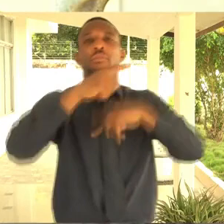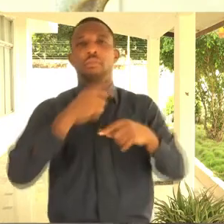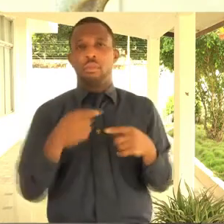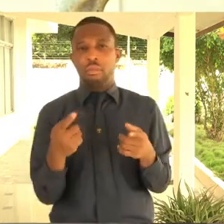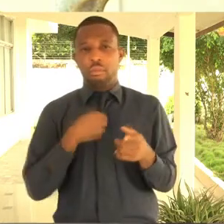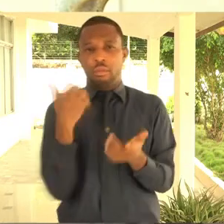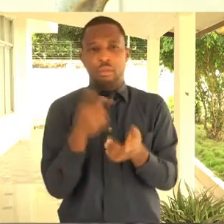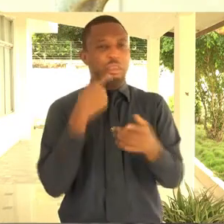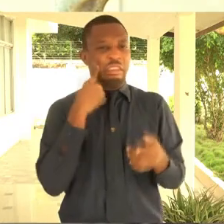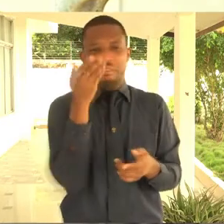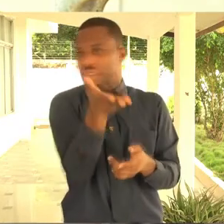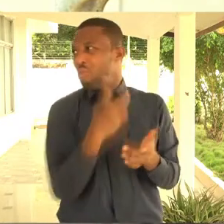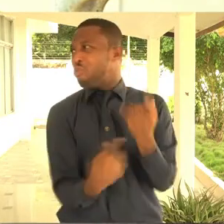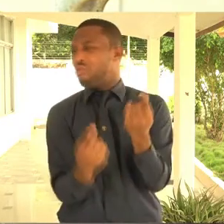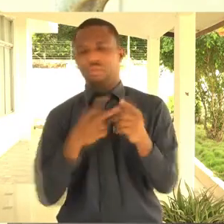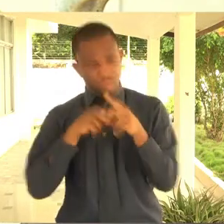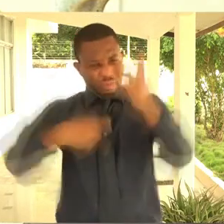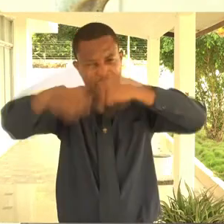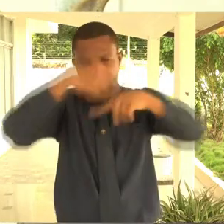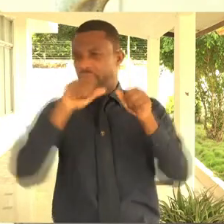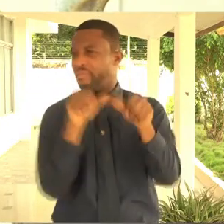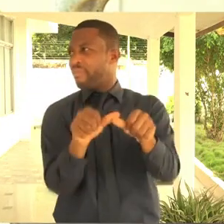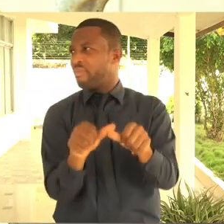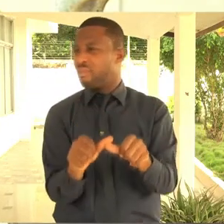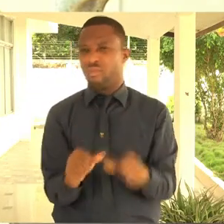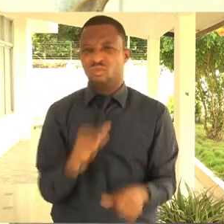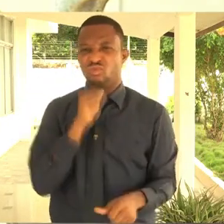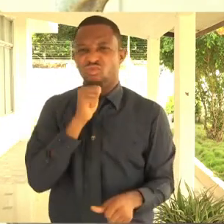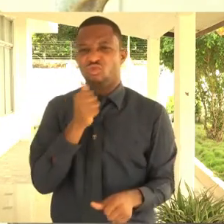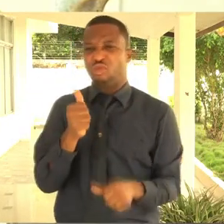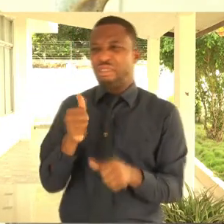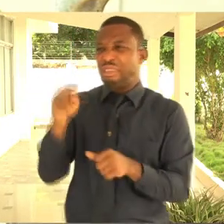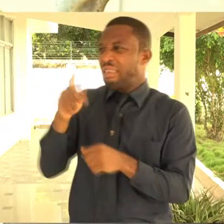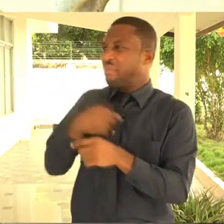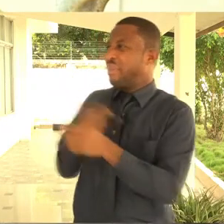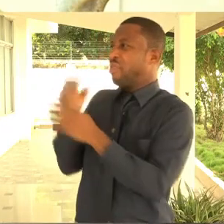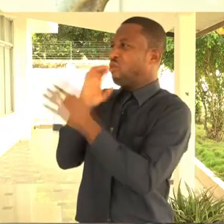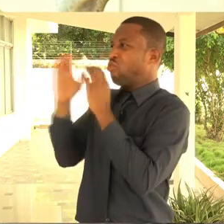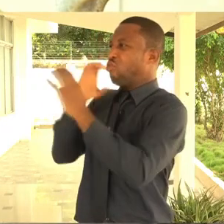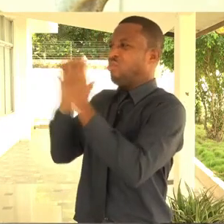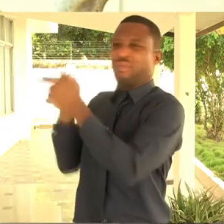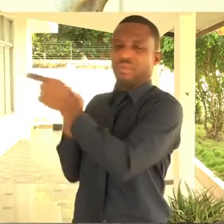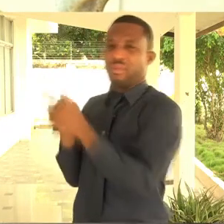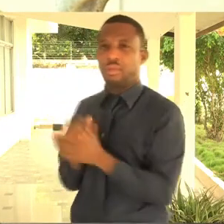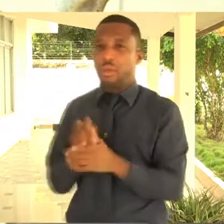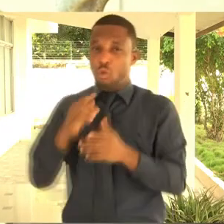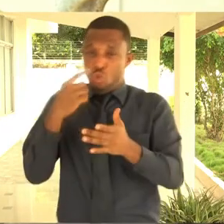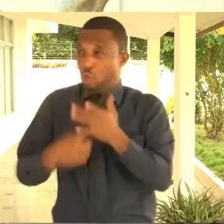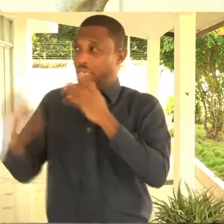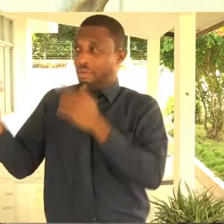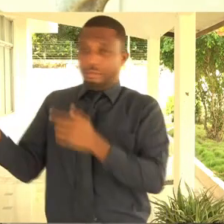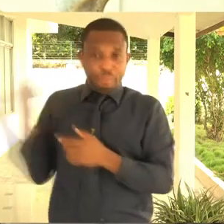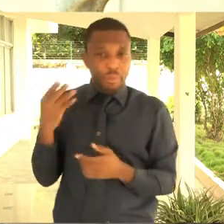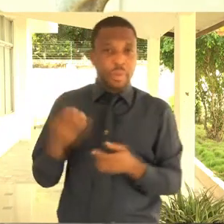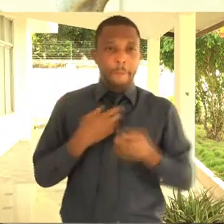So you want to find out, hey, did you really get what I was saying? You know, and that would be more appropriate. But sometimes,